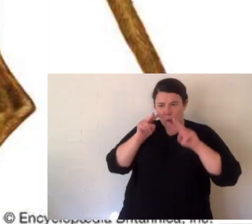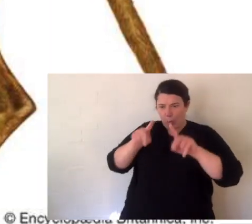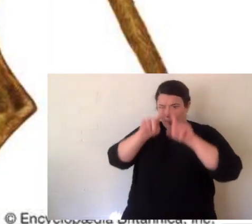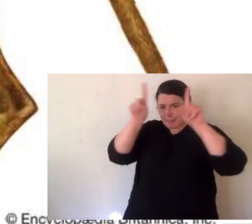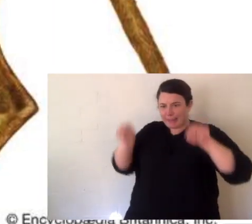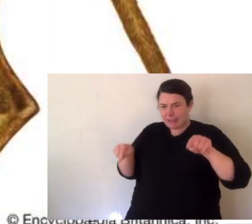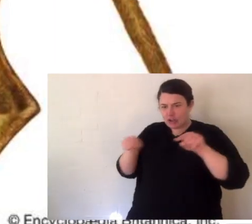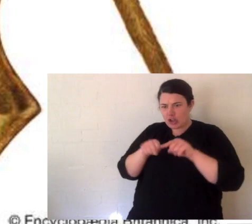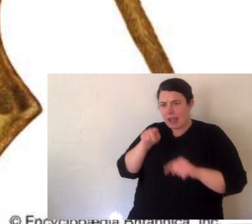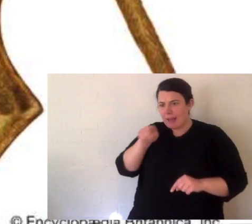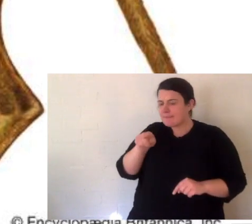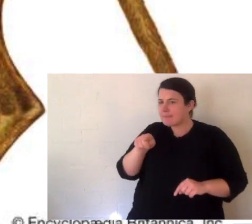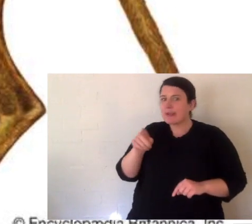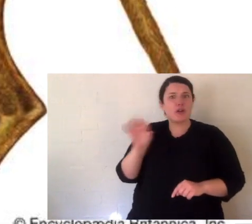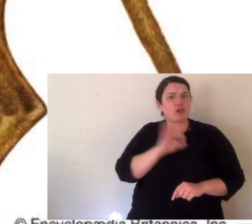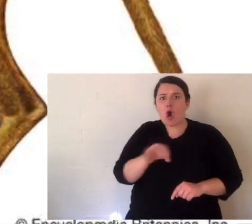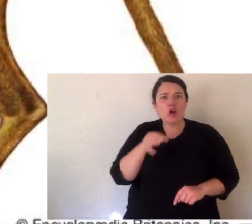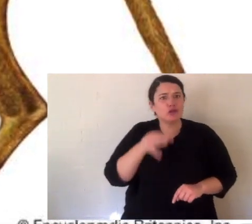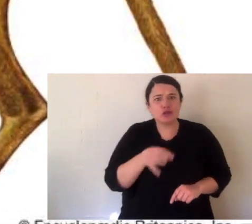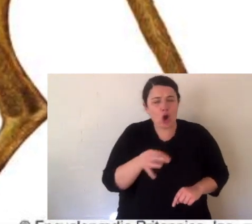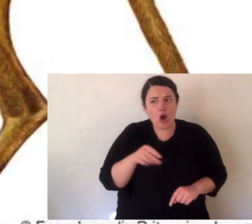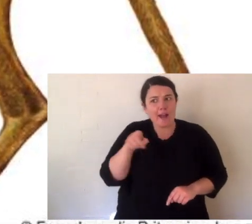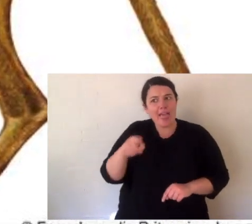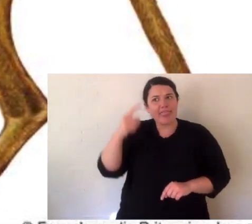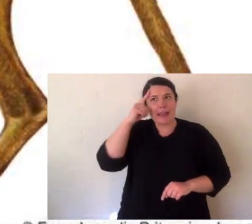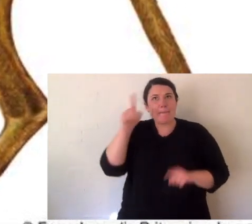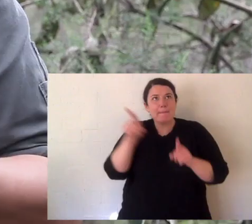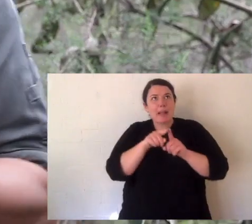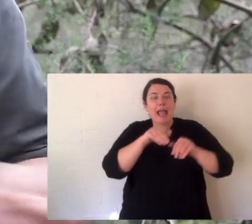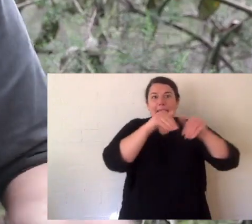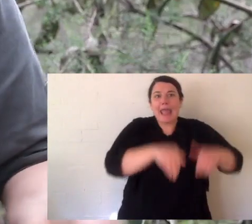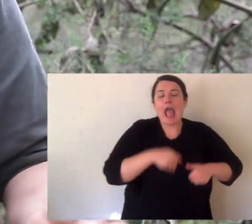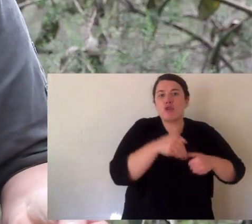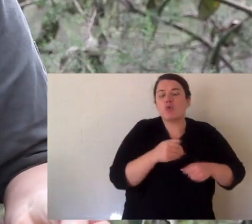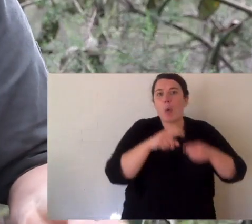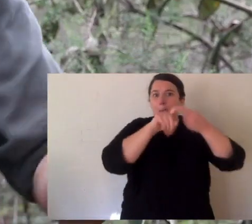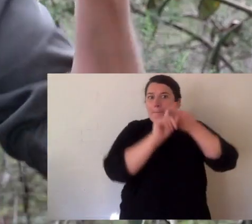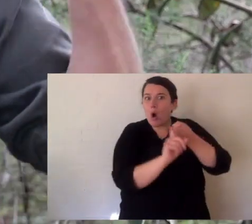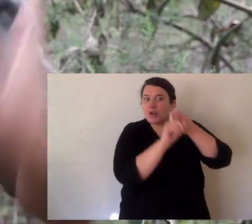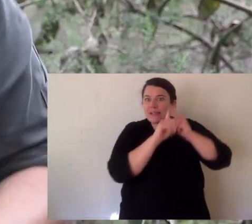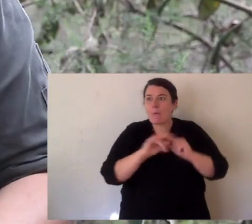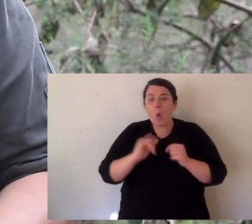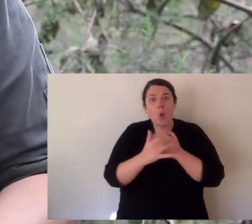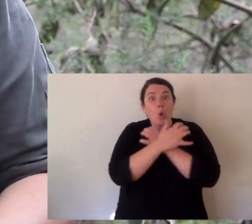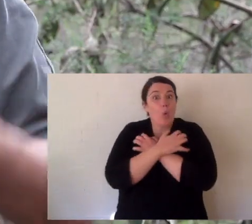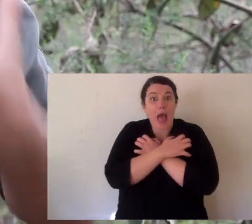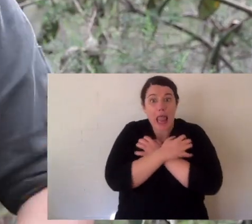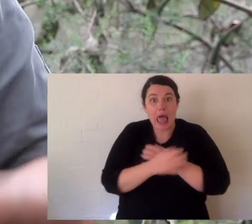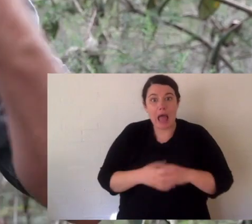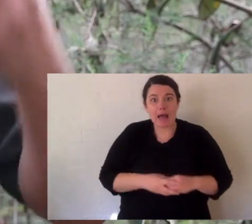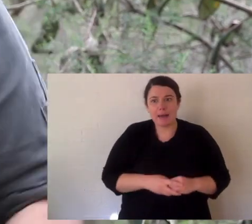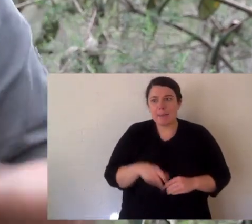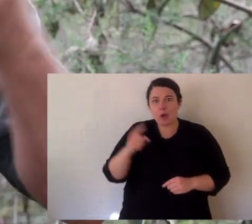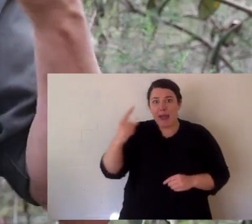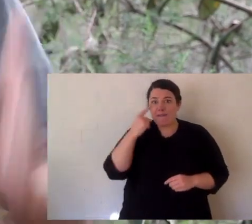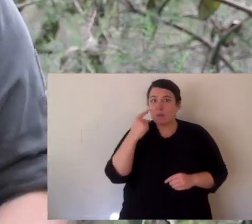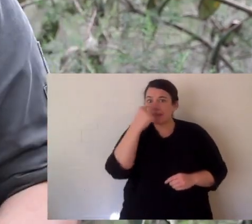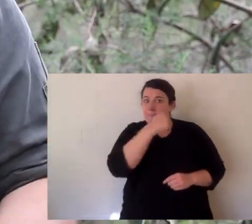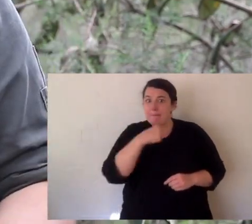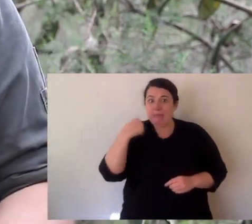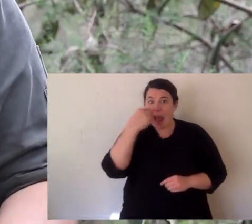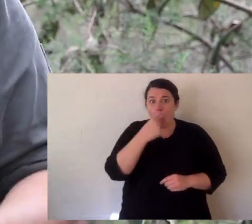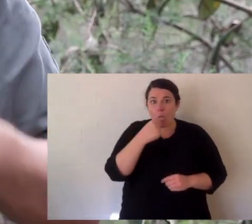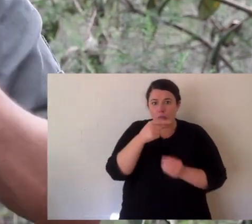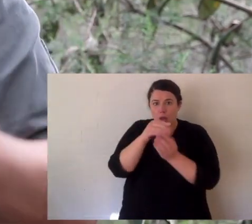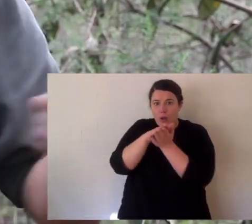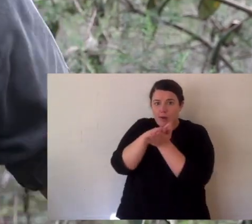When you look at a thylacine keep reminding yourself it's not a dog. It's a marsupial like a kangaroo or a koala or a